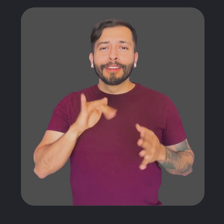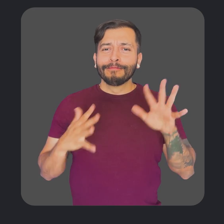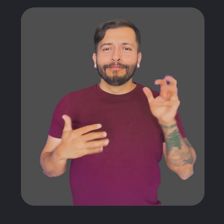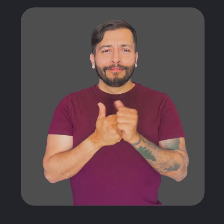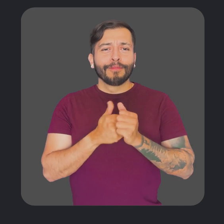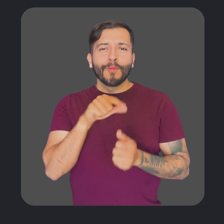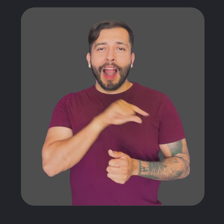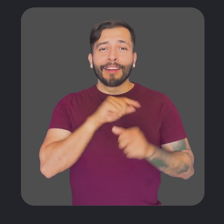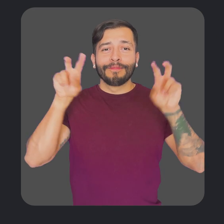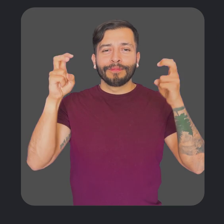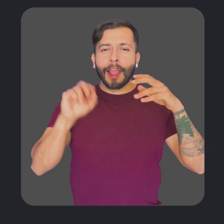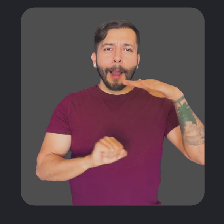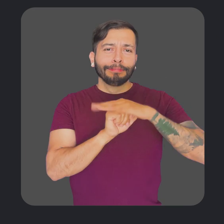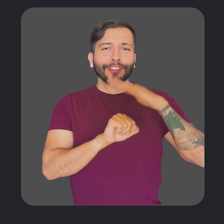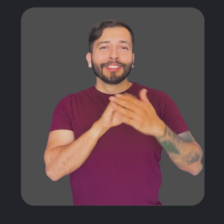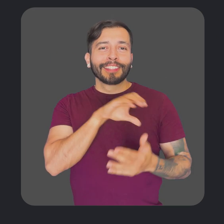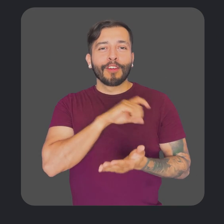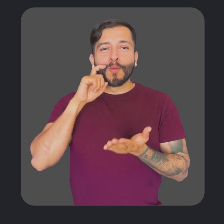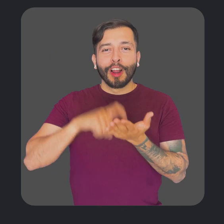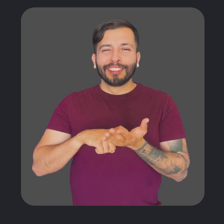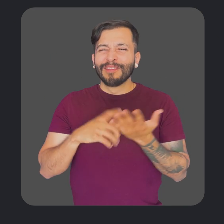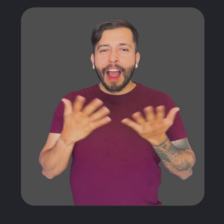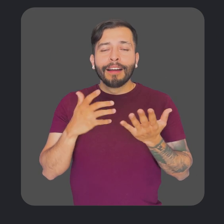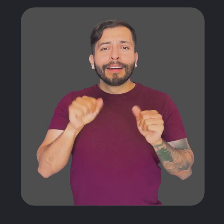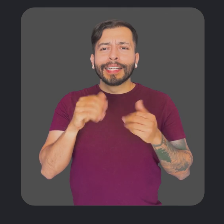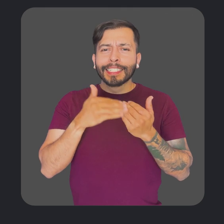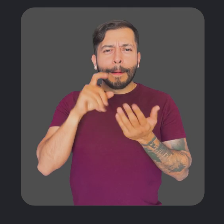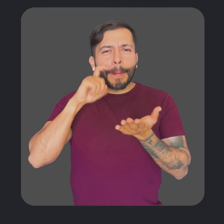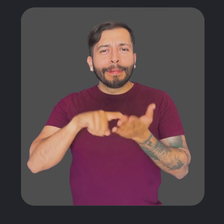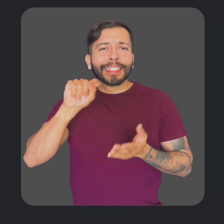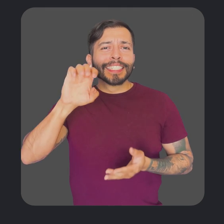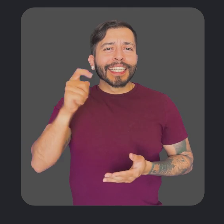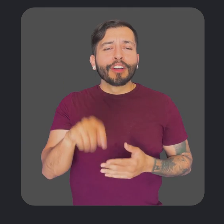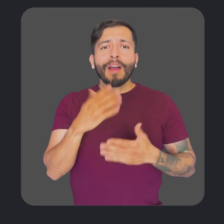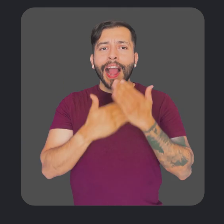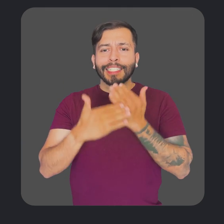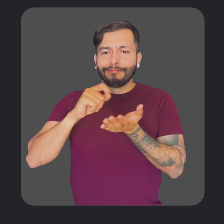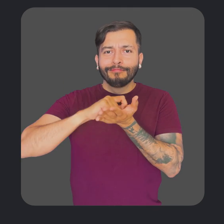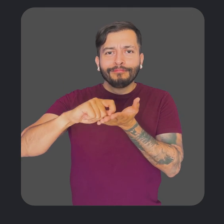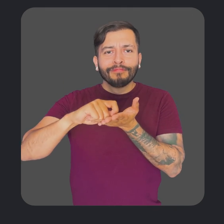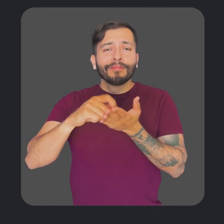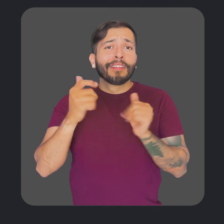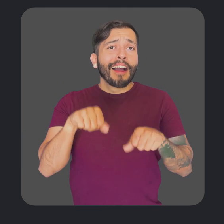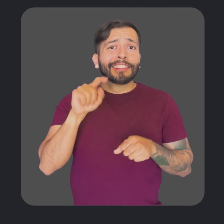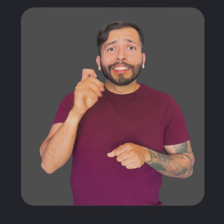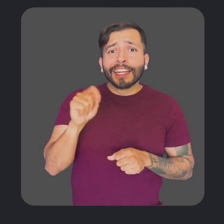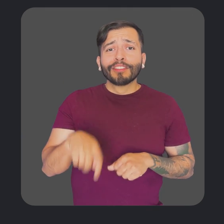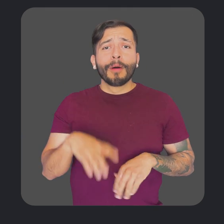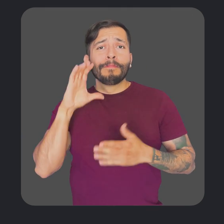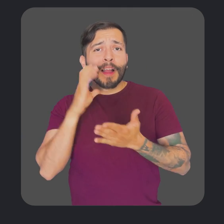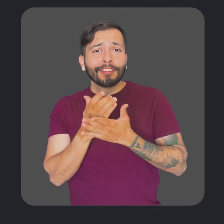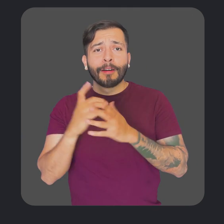We also made improvements to the quality of Lookout's optical character recognition, which means that the app can more easily identify text and handwritten